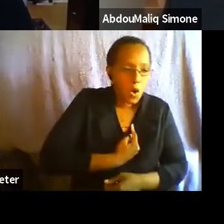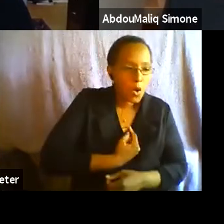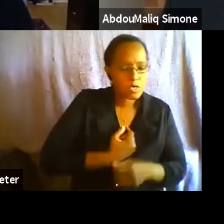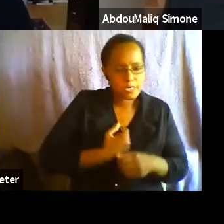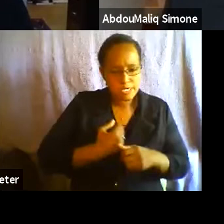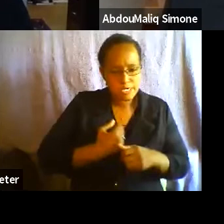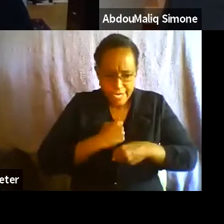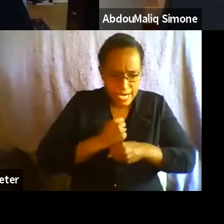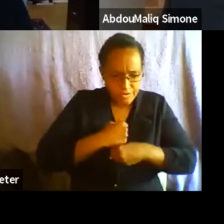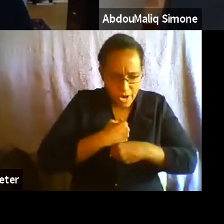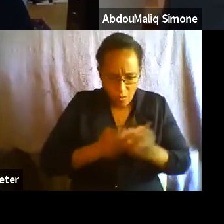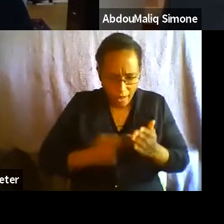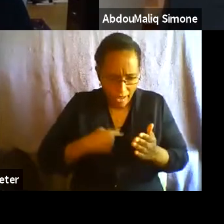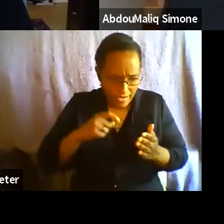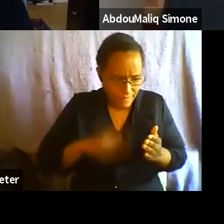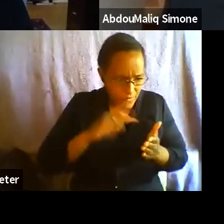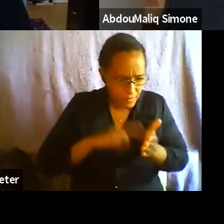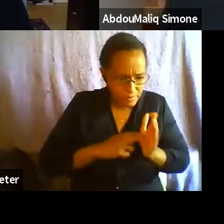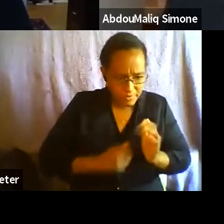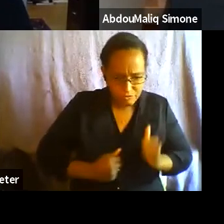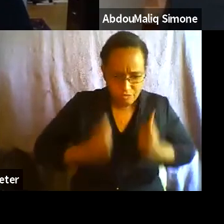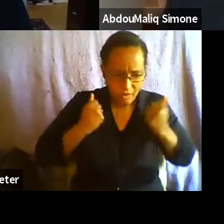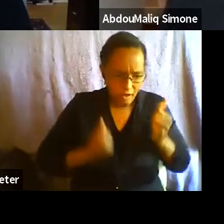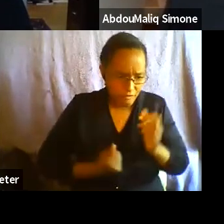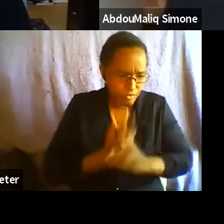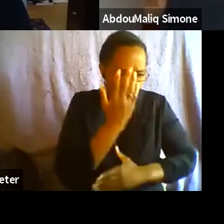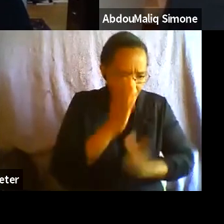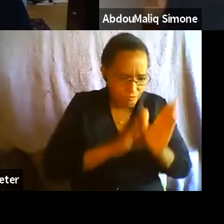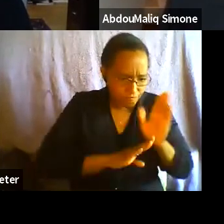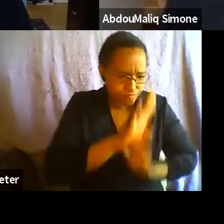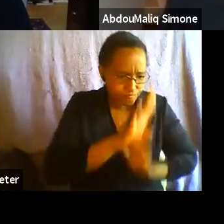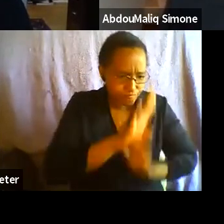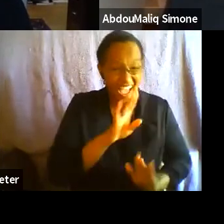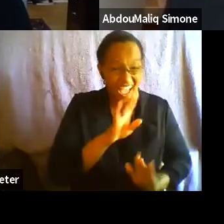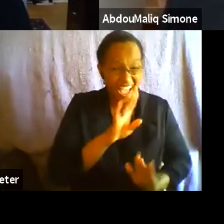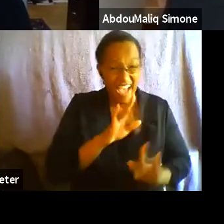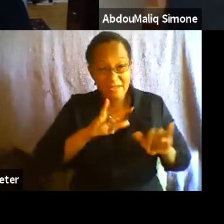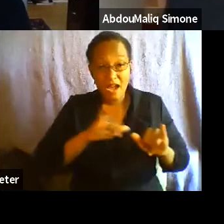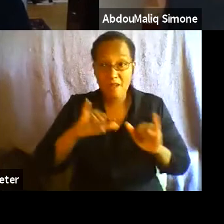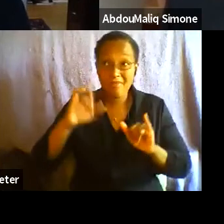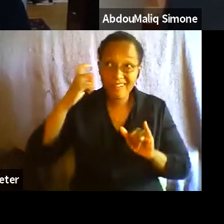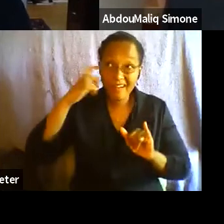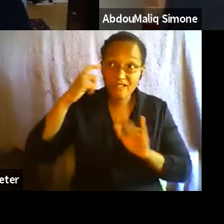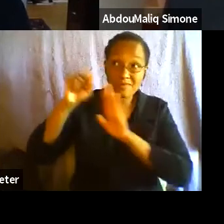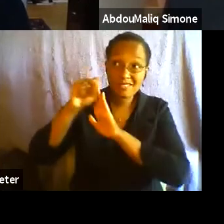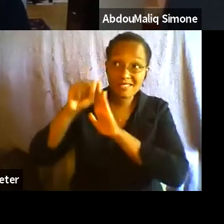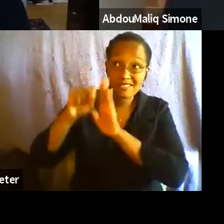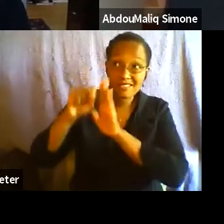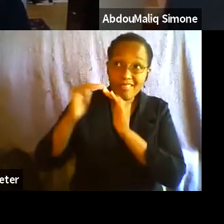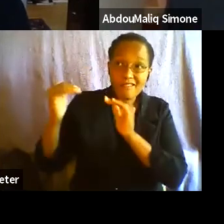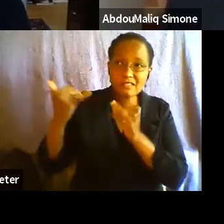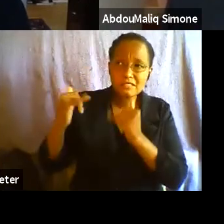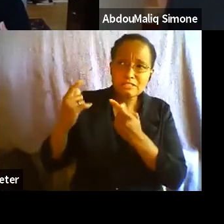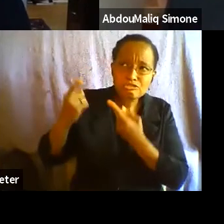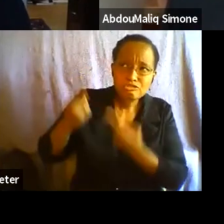While in many cases still struggling for change at the state level. So, you know, whether we're talking